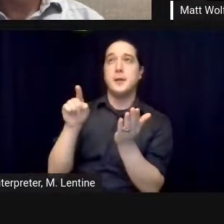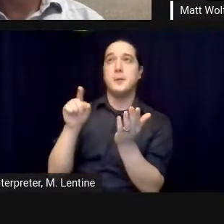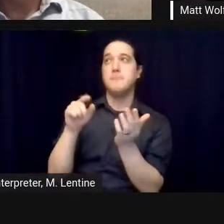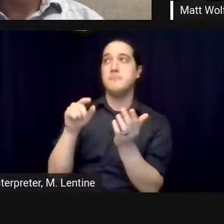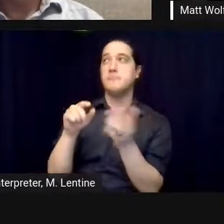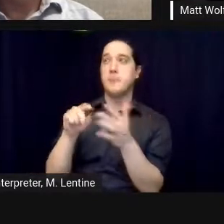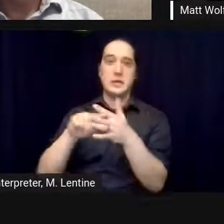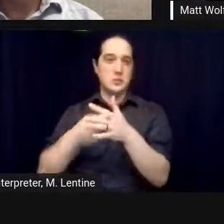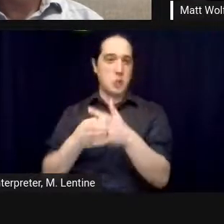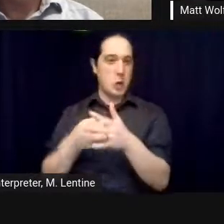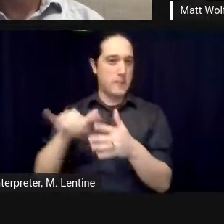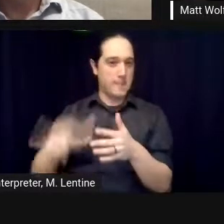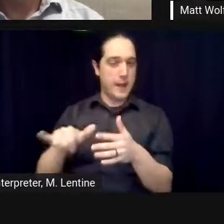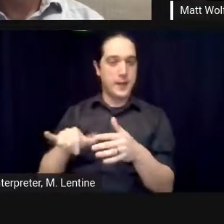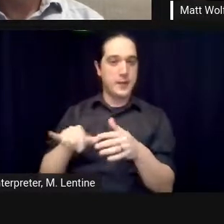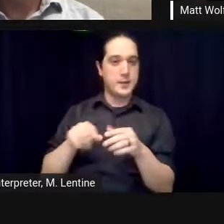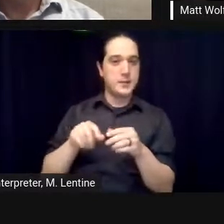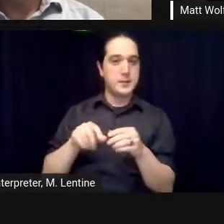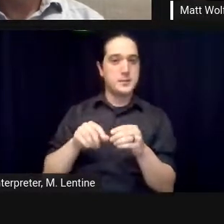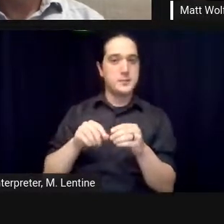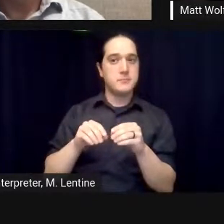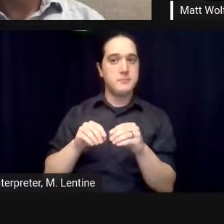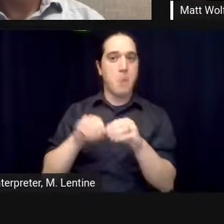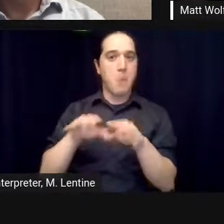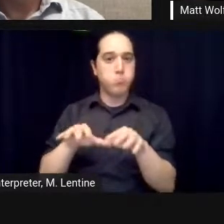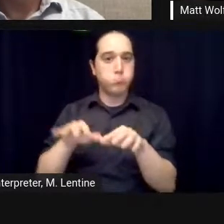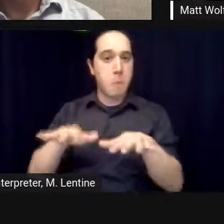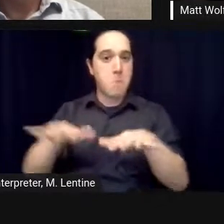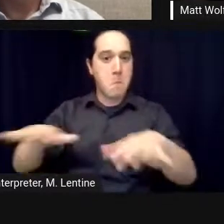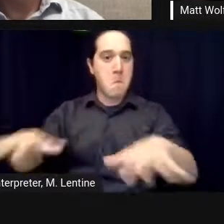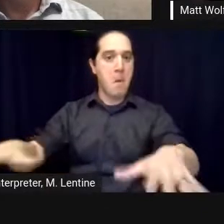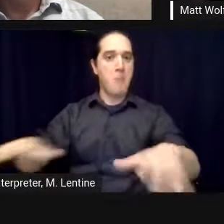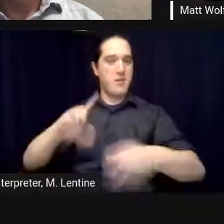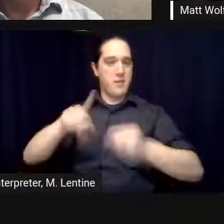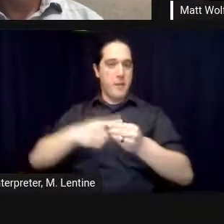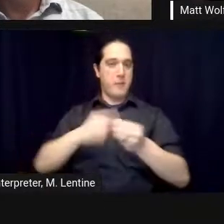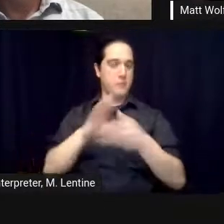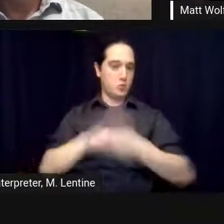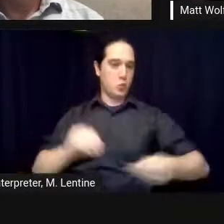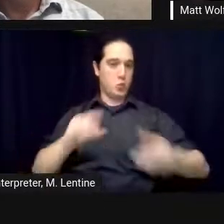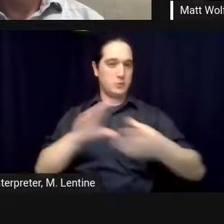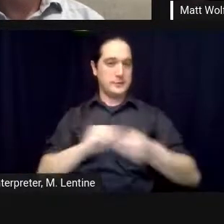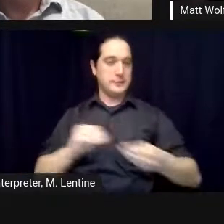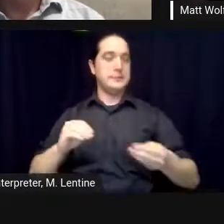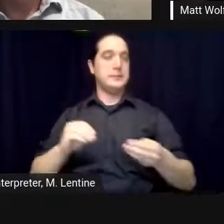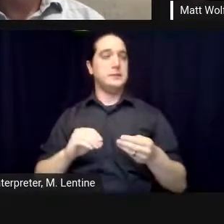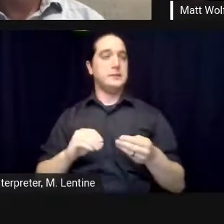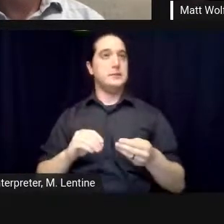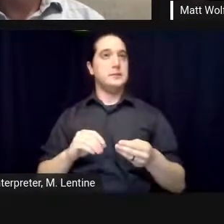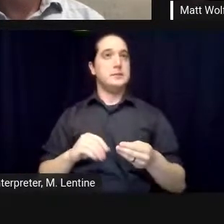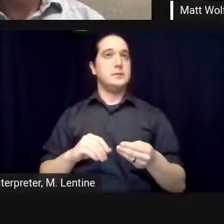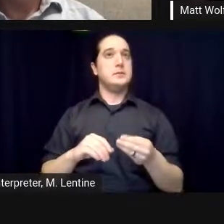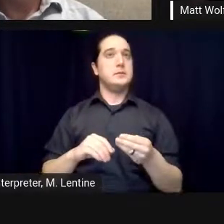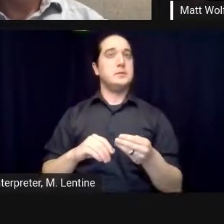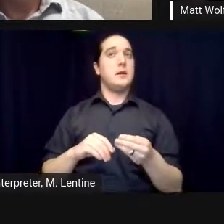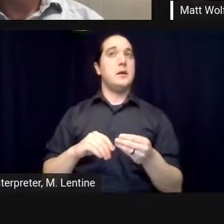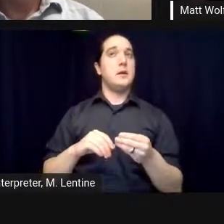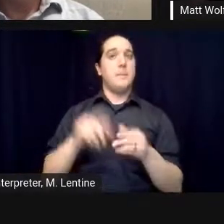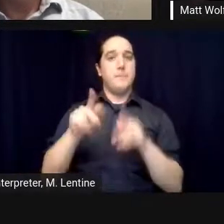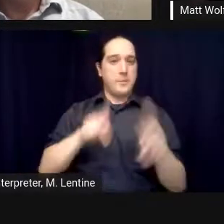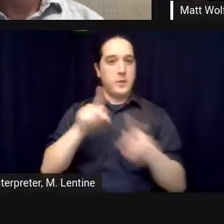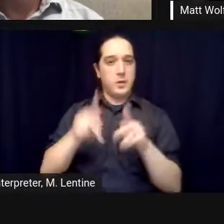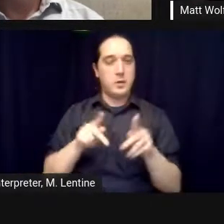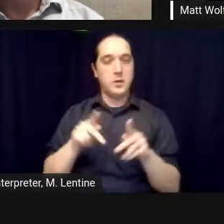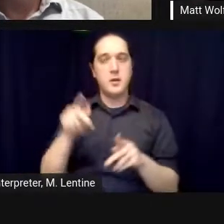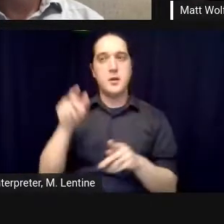off this pilgrimage of people who came to biosphere 2 wanting to see what was like you know try to